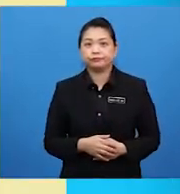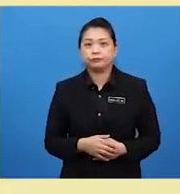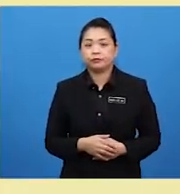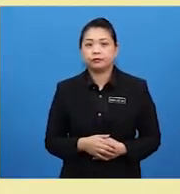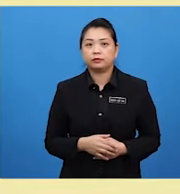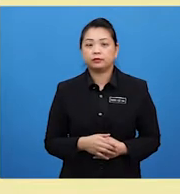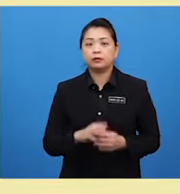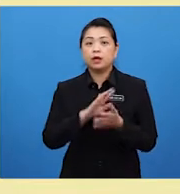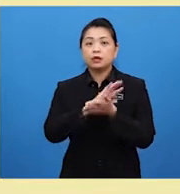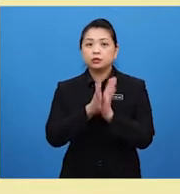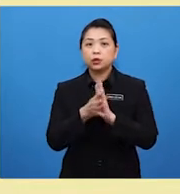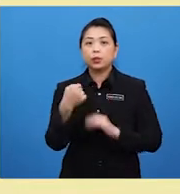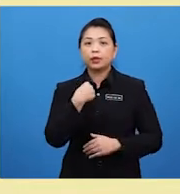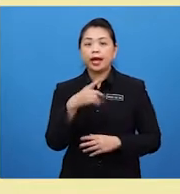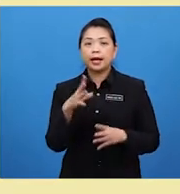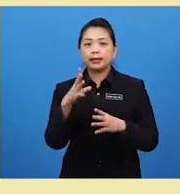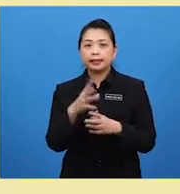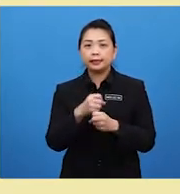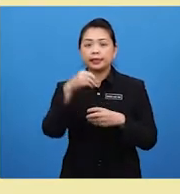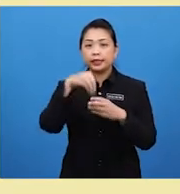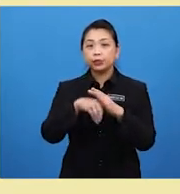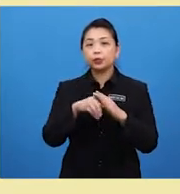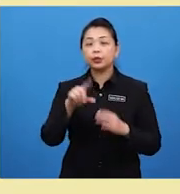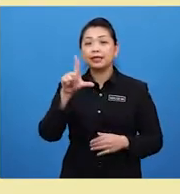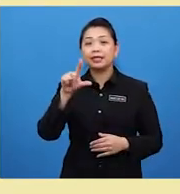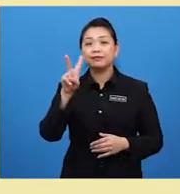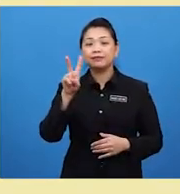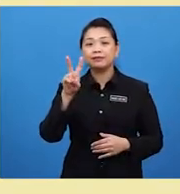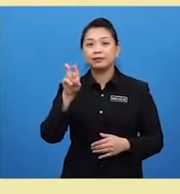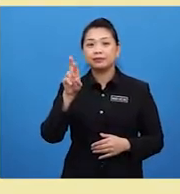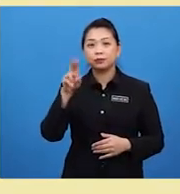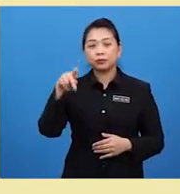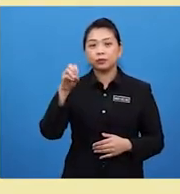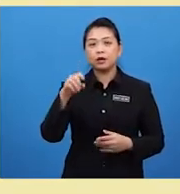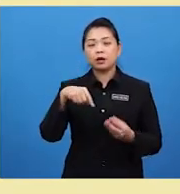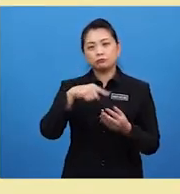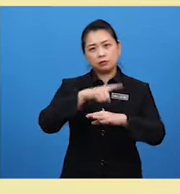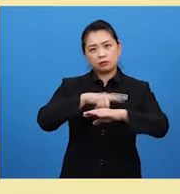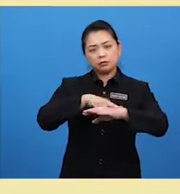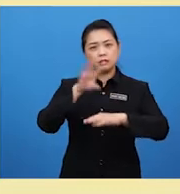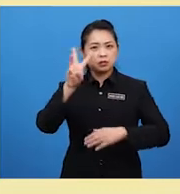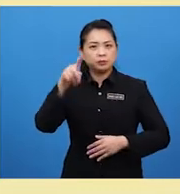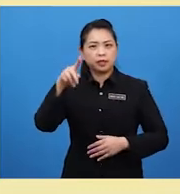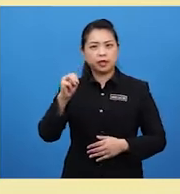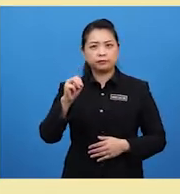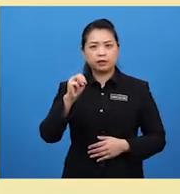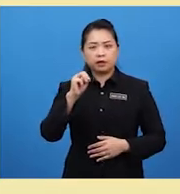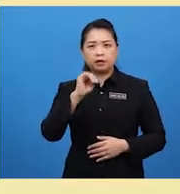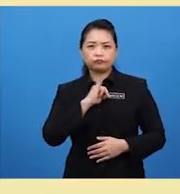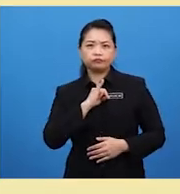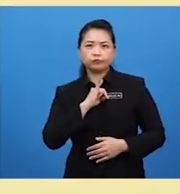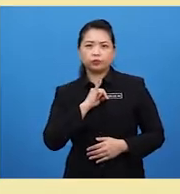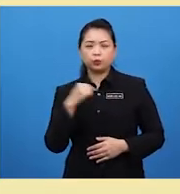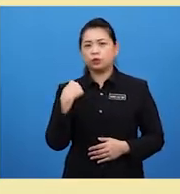So, we're getting into Liverpool at around 6pm I suppose